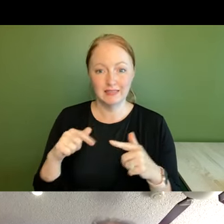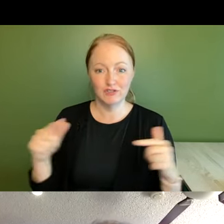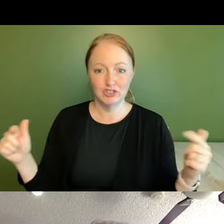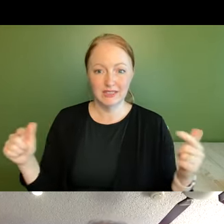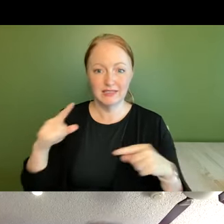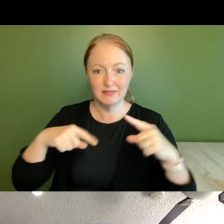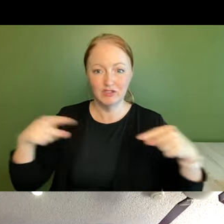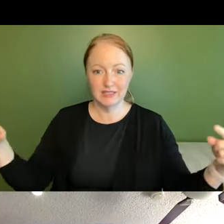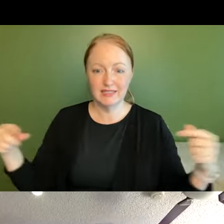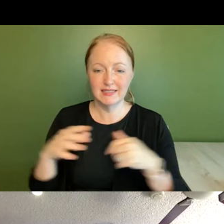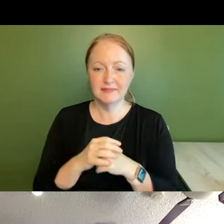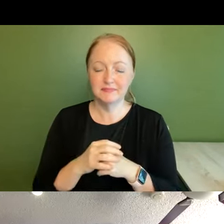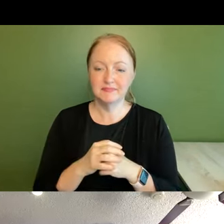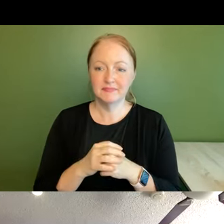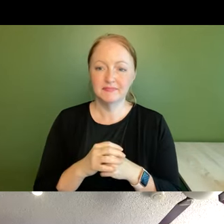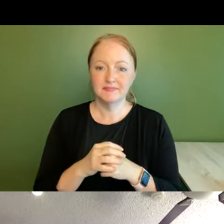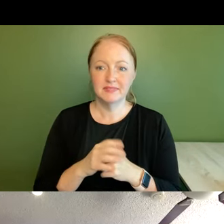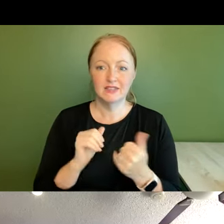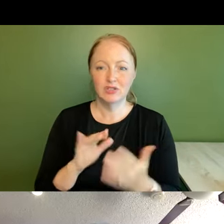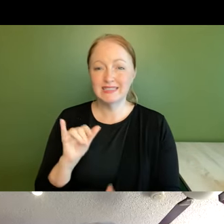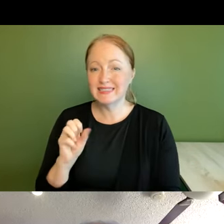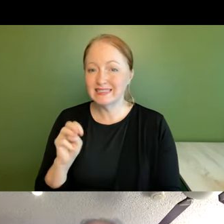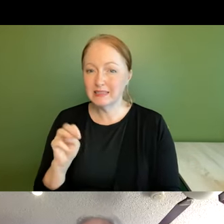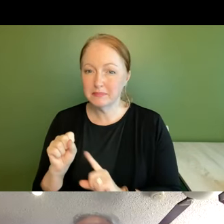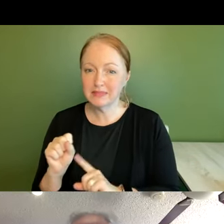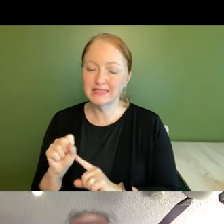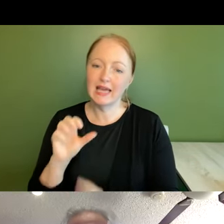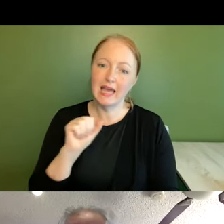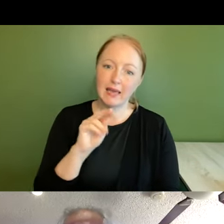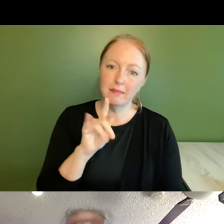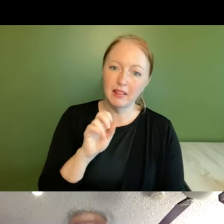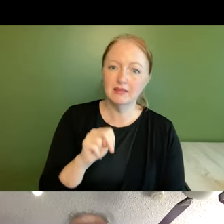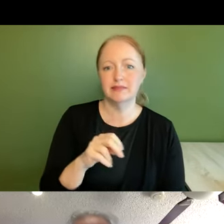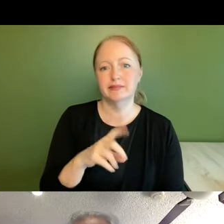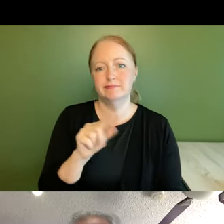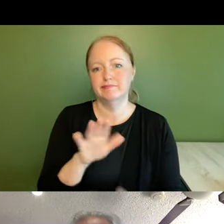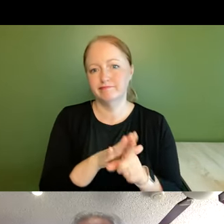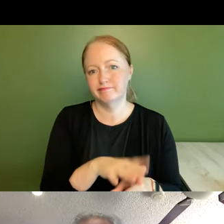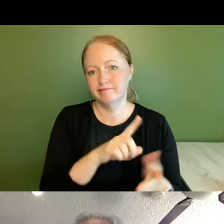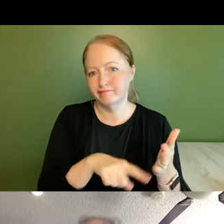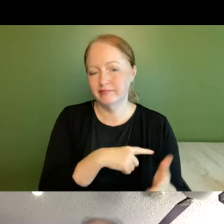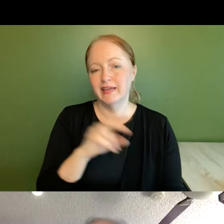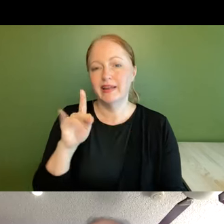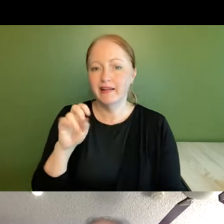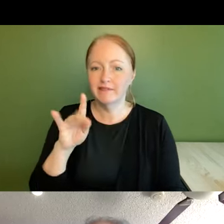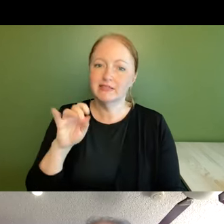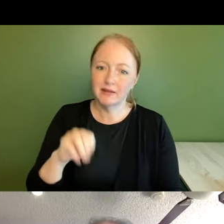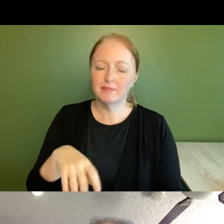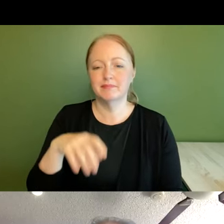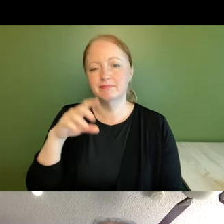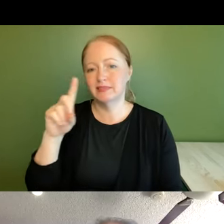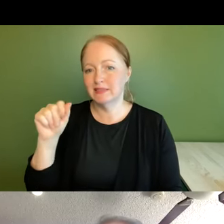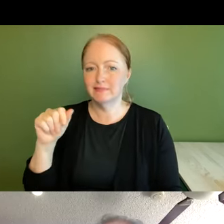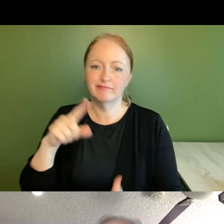and addressing the isms especially ableism and racism and nativism uh and